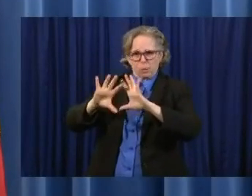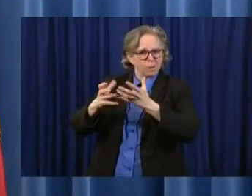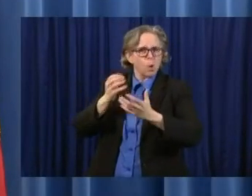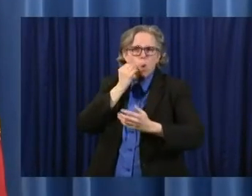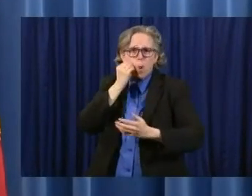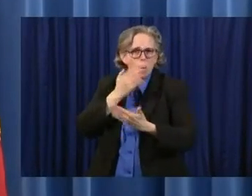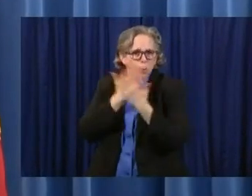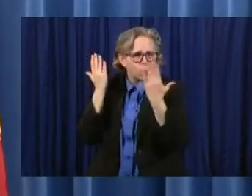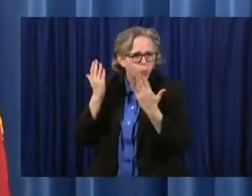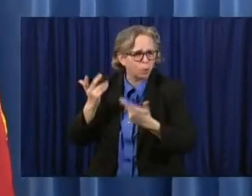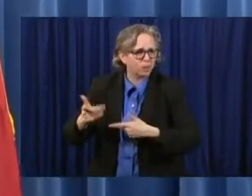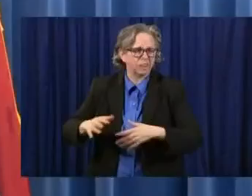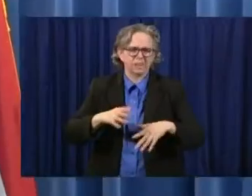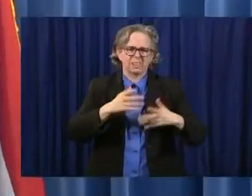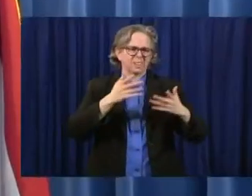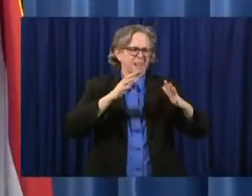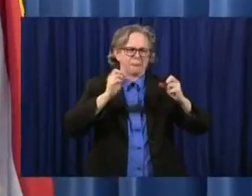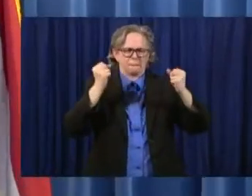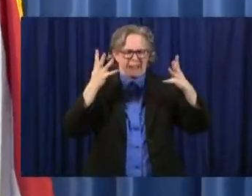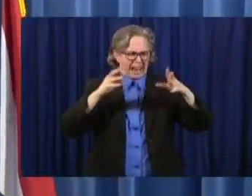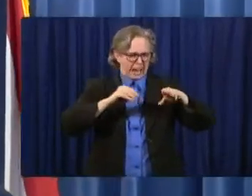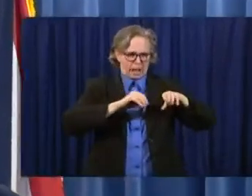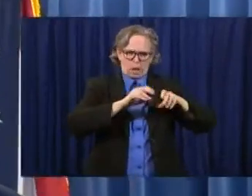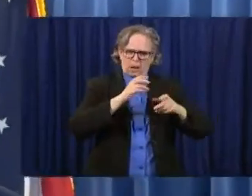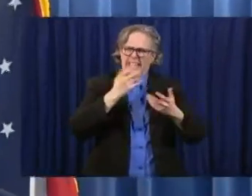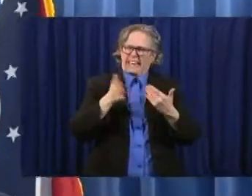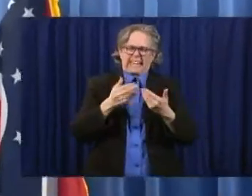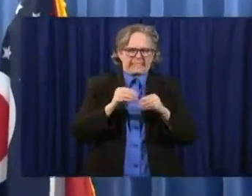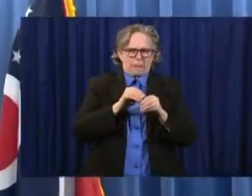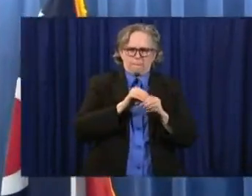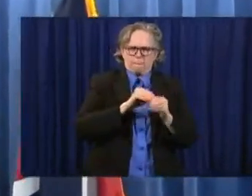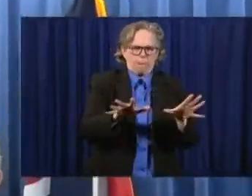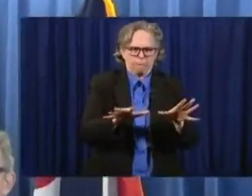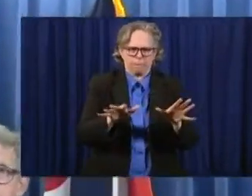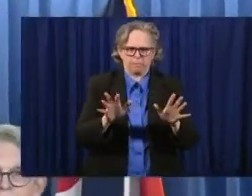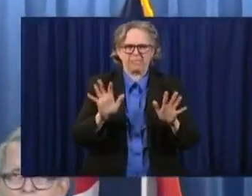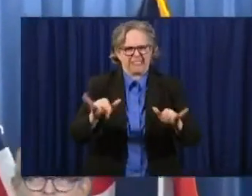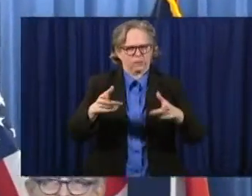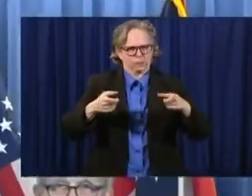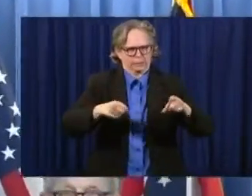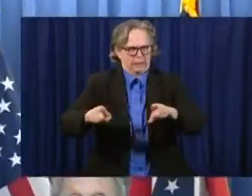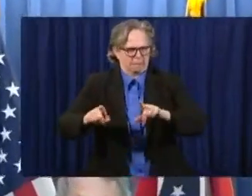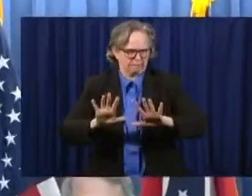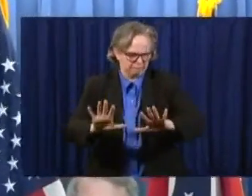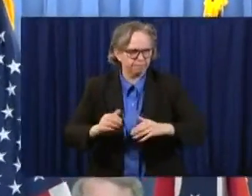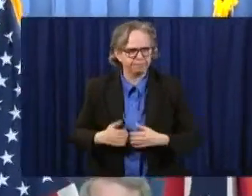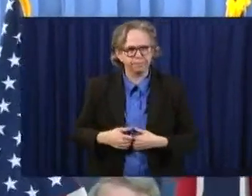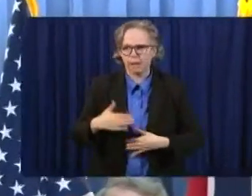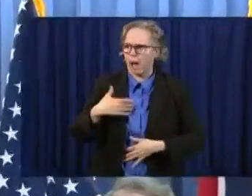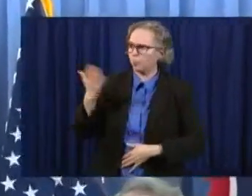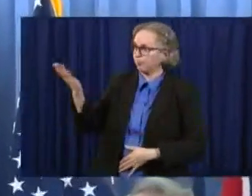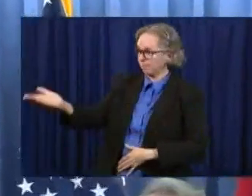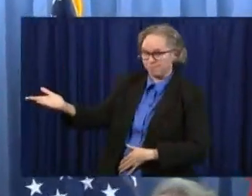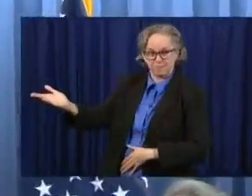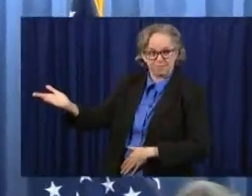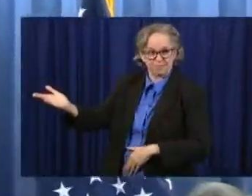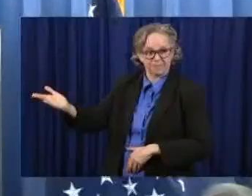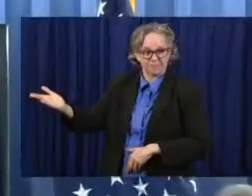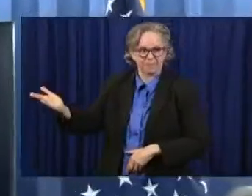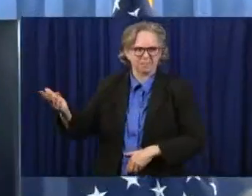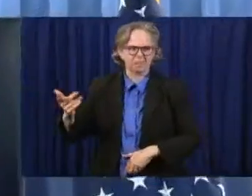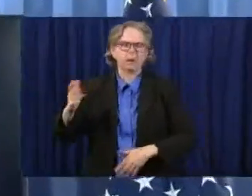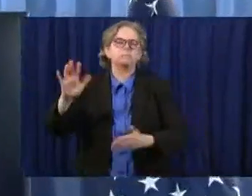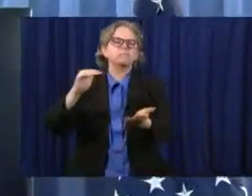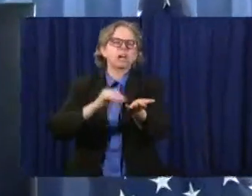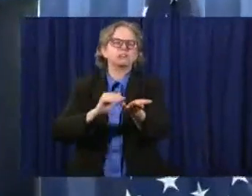So this is a chart, and Dr. Acton will spend some time and give you a much more intelligent